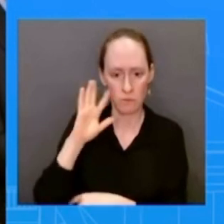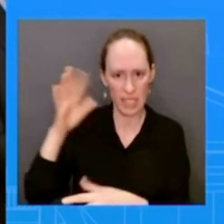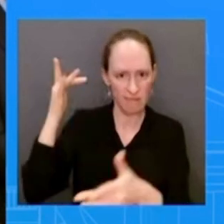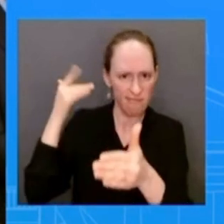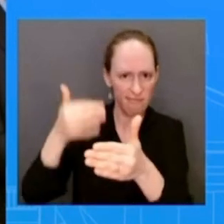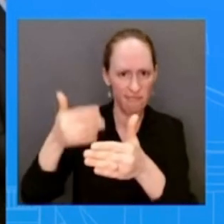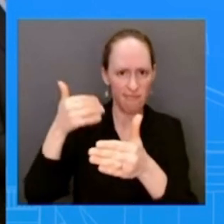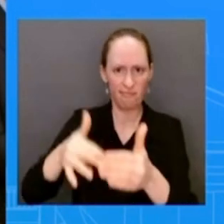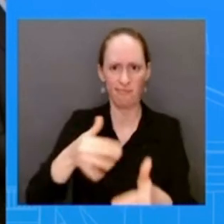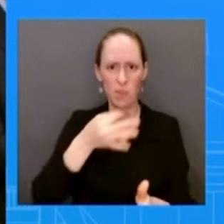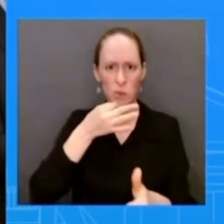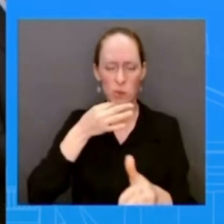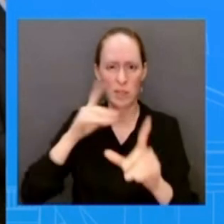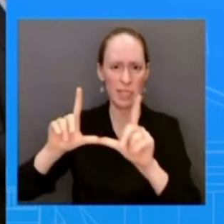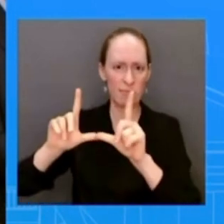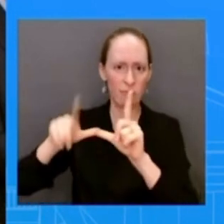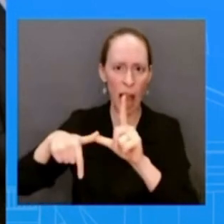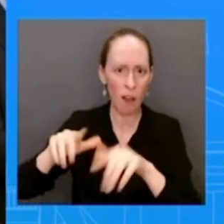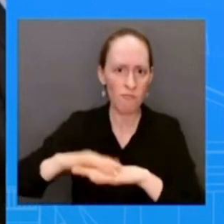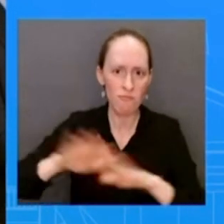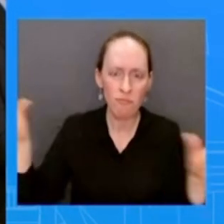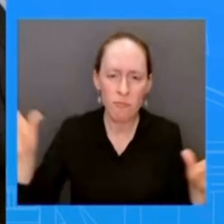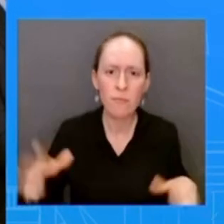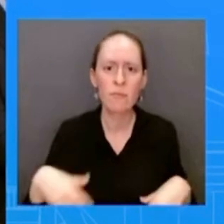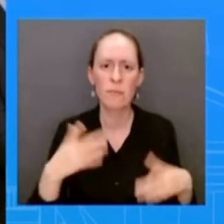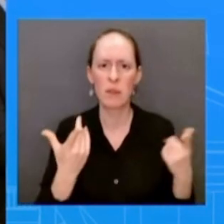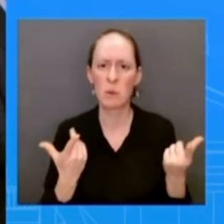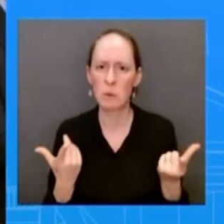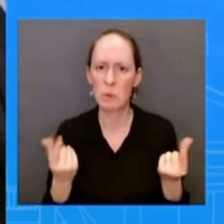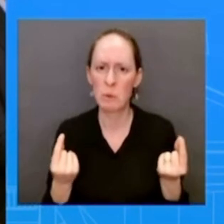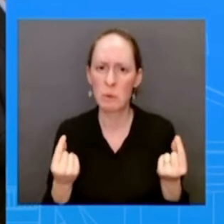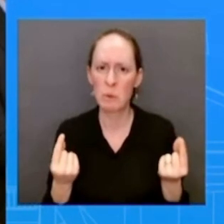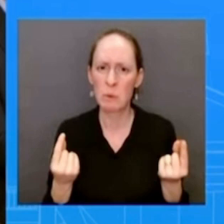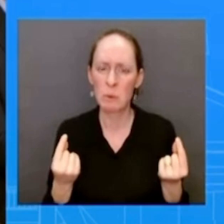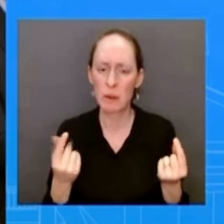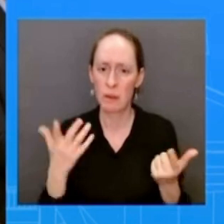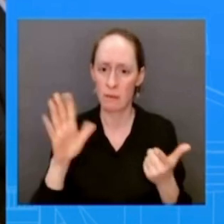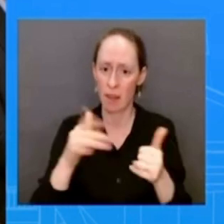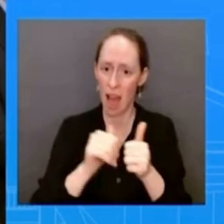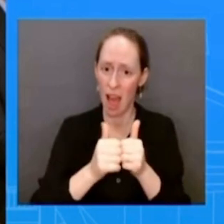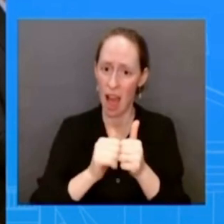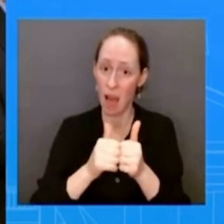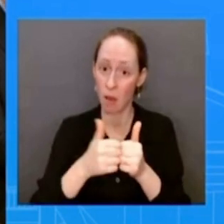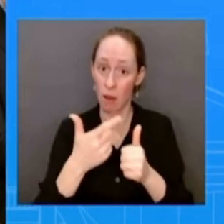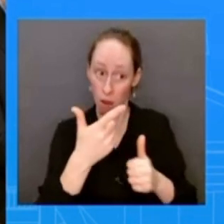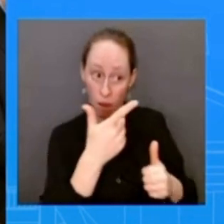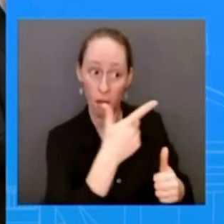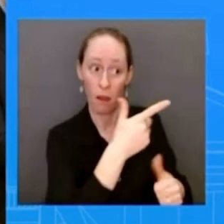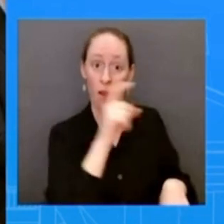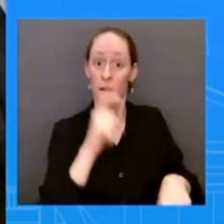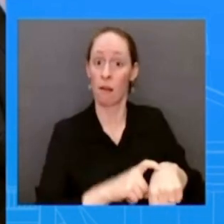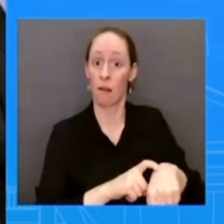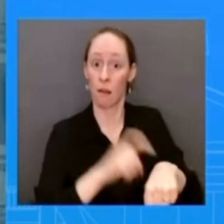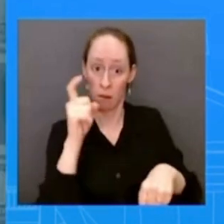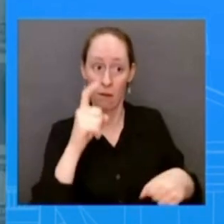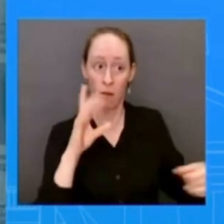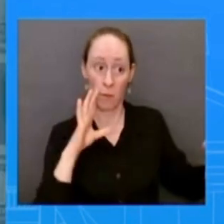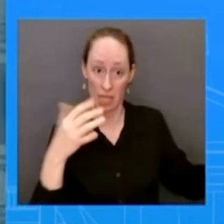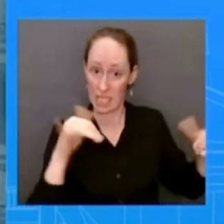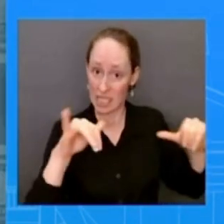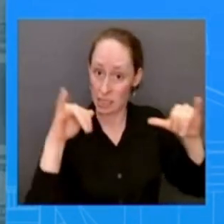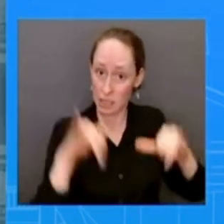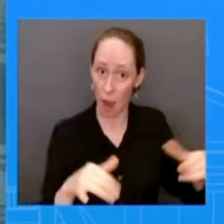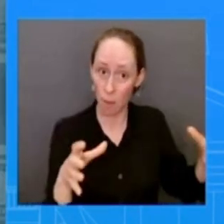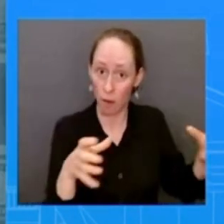you know uh families may or may not be detained uh migrant families may or may not be detained so i'm not going to go